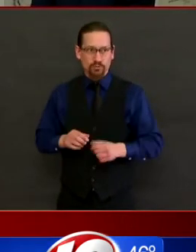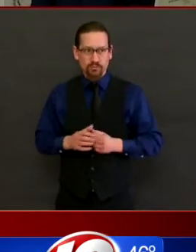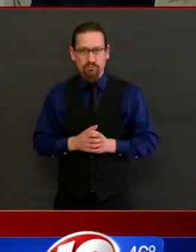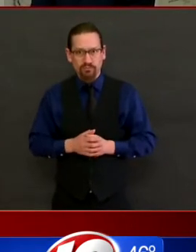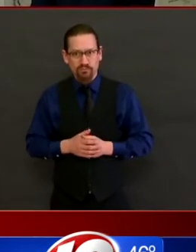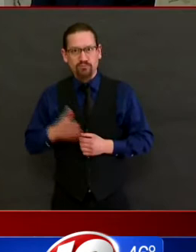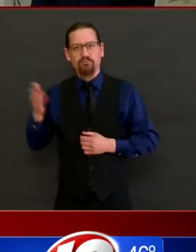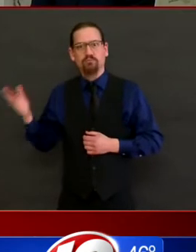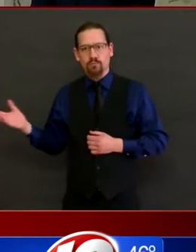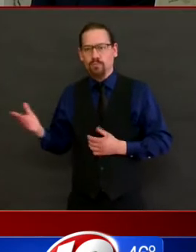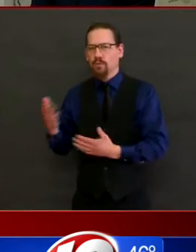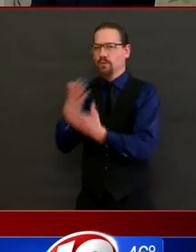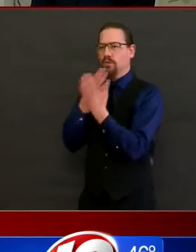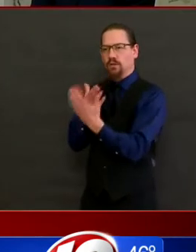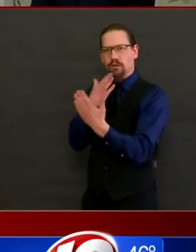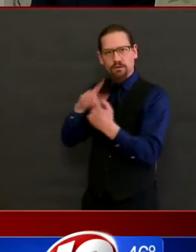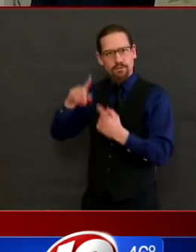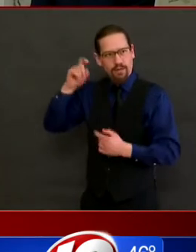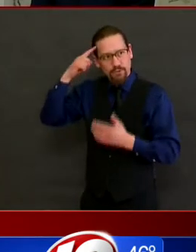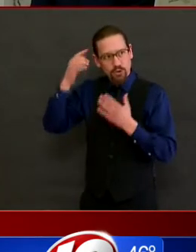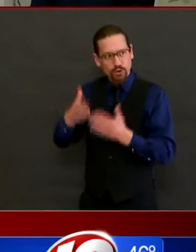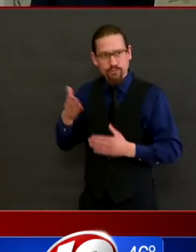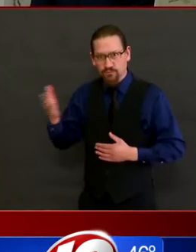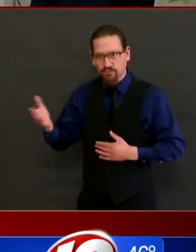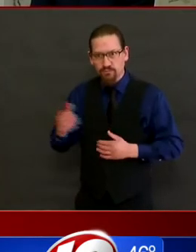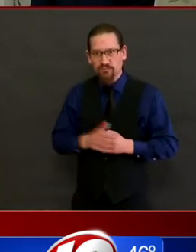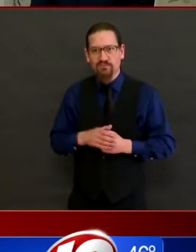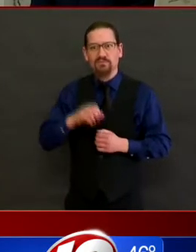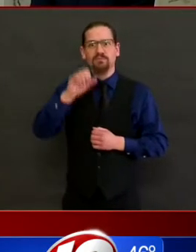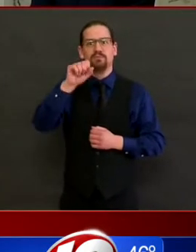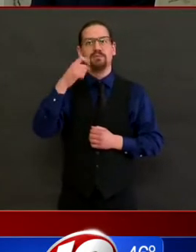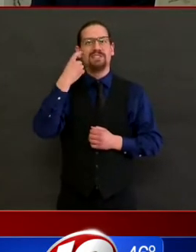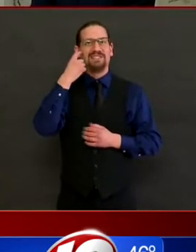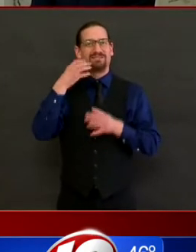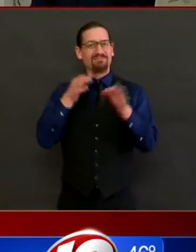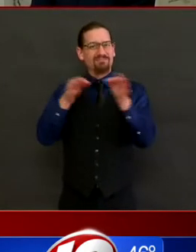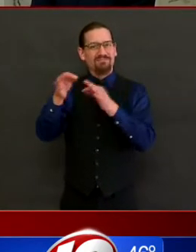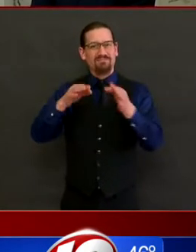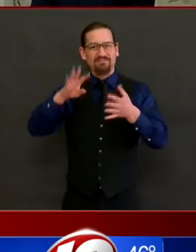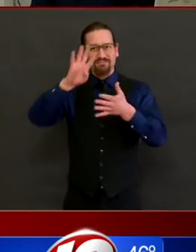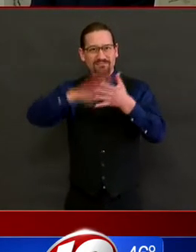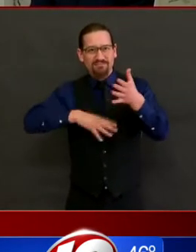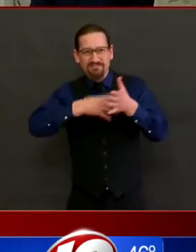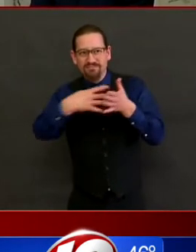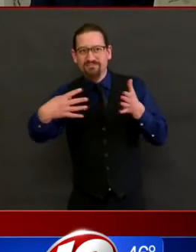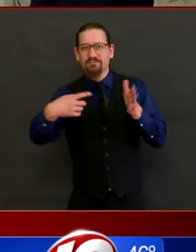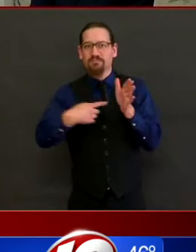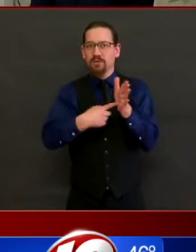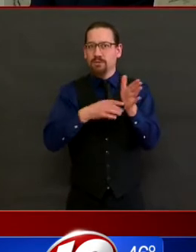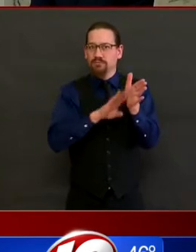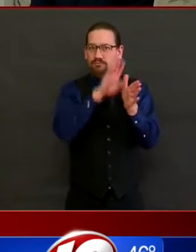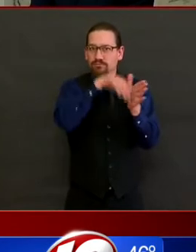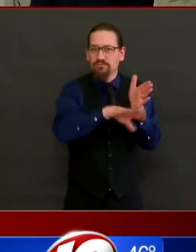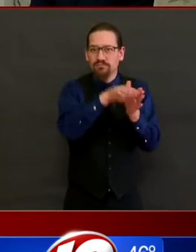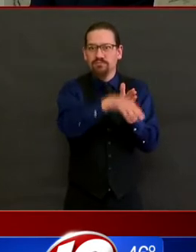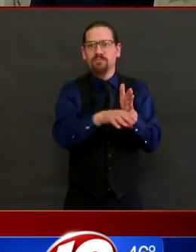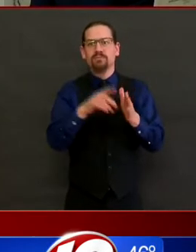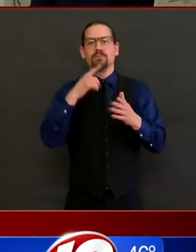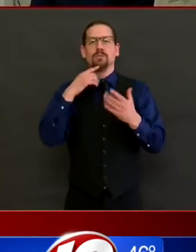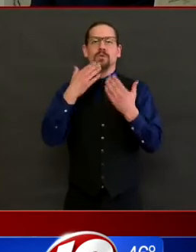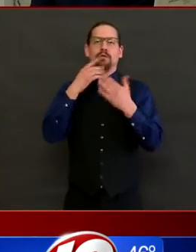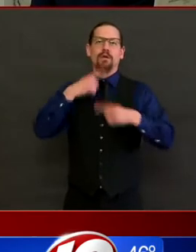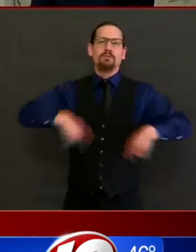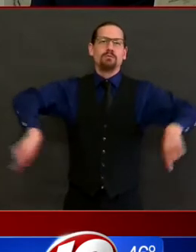I also want to thank the brilliant people inside and outside of state government who've worked together to pull together